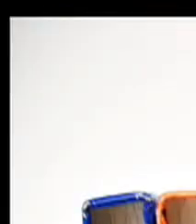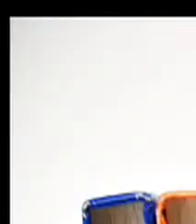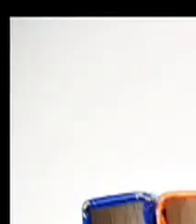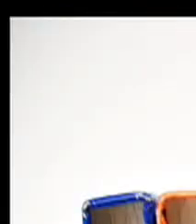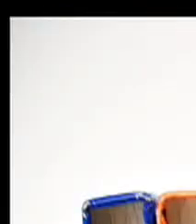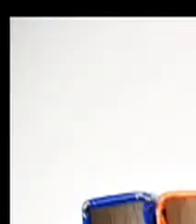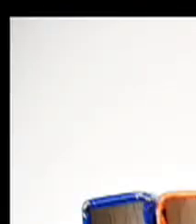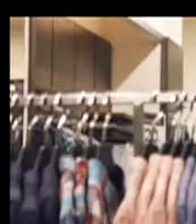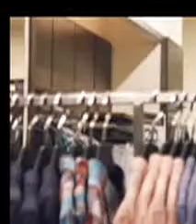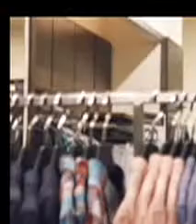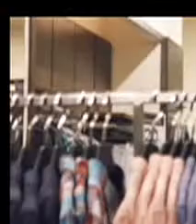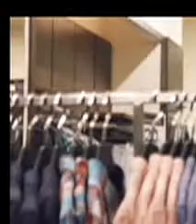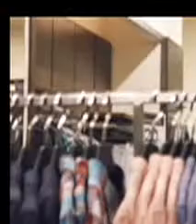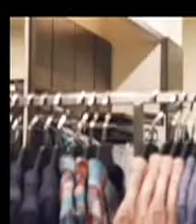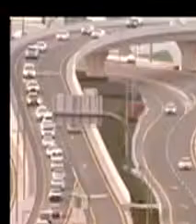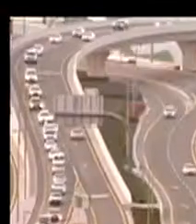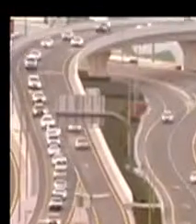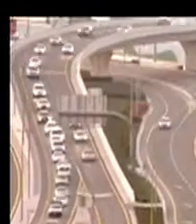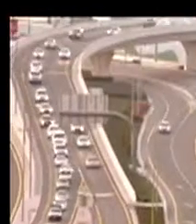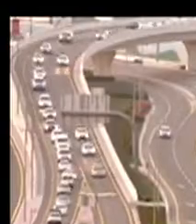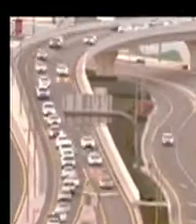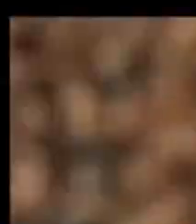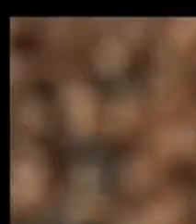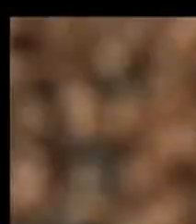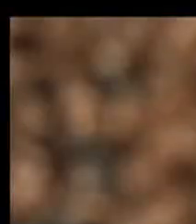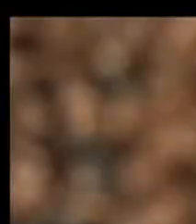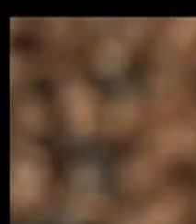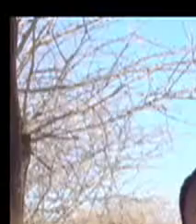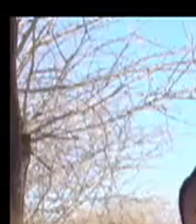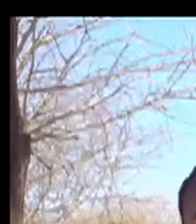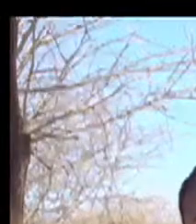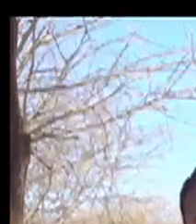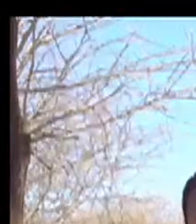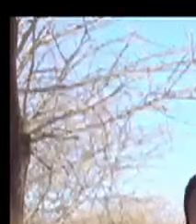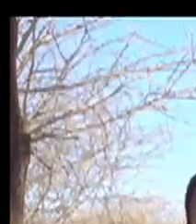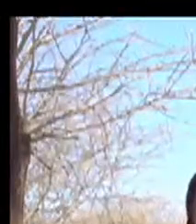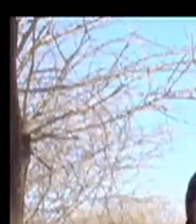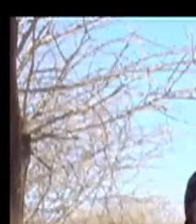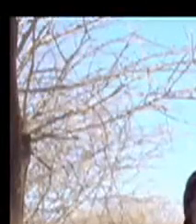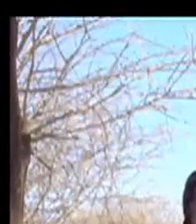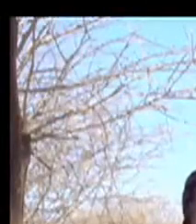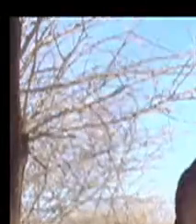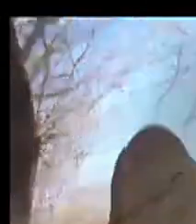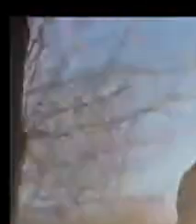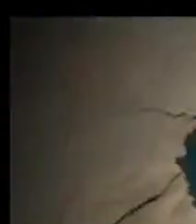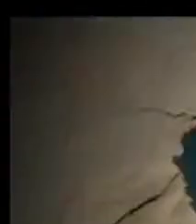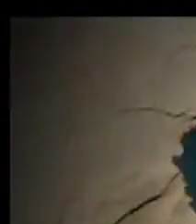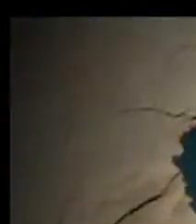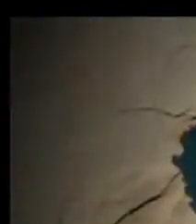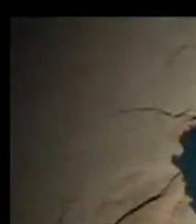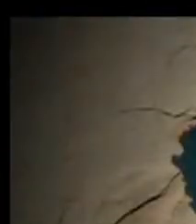books, our clothing, roads, cell phones. Would you help me and think of more examples?